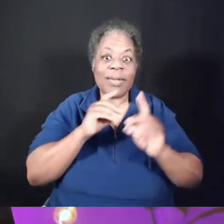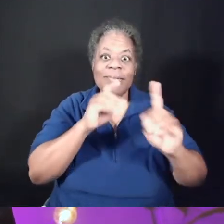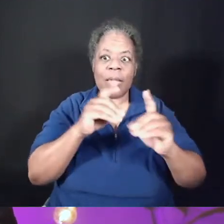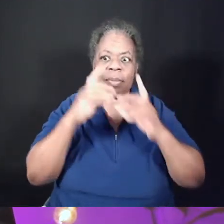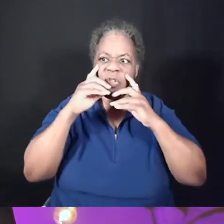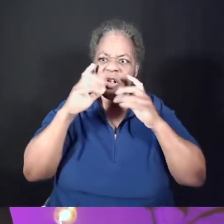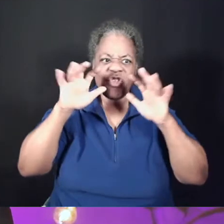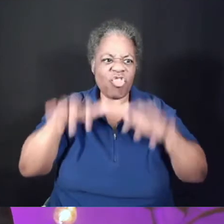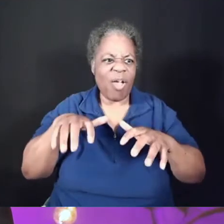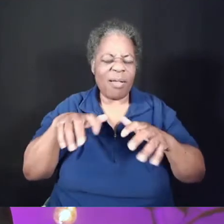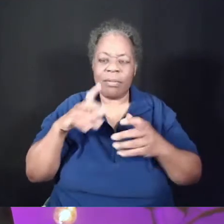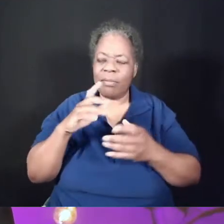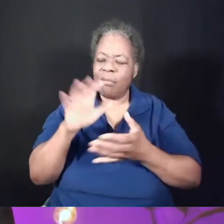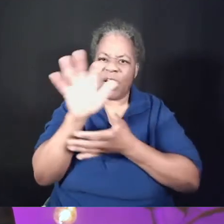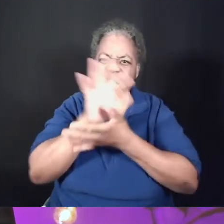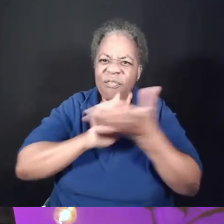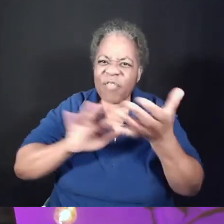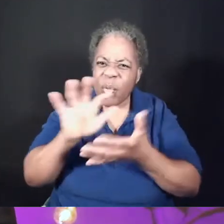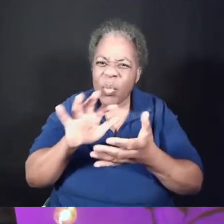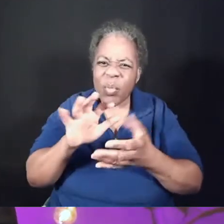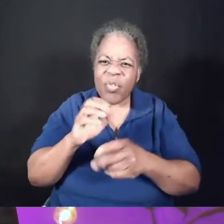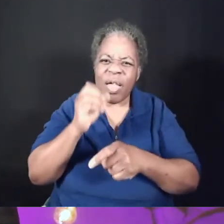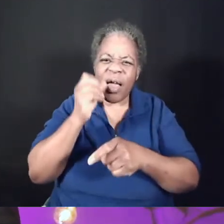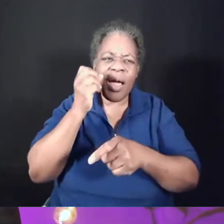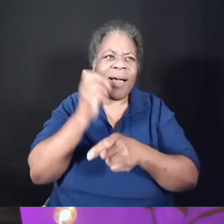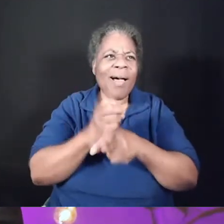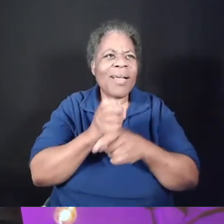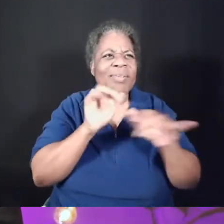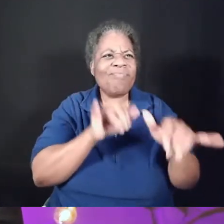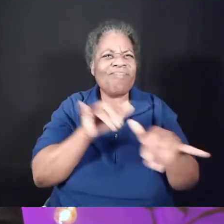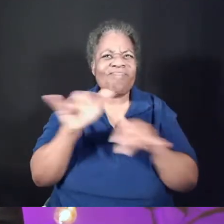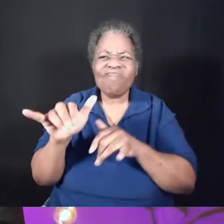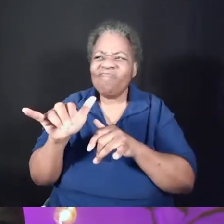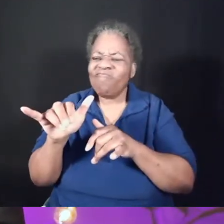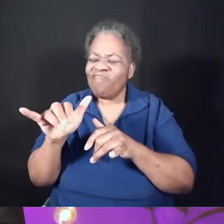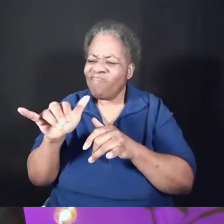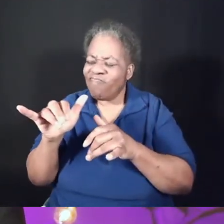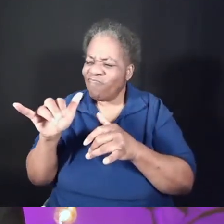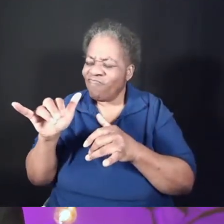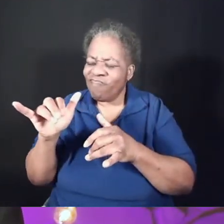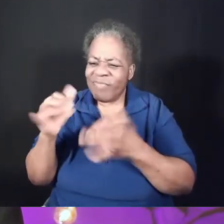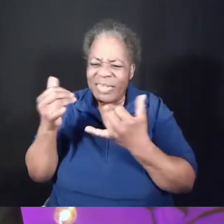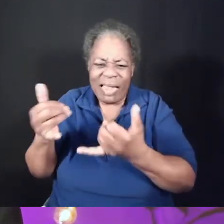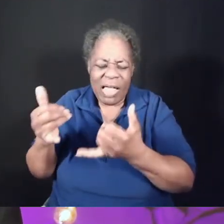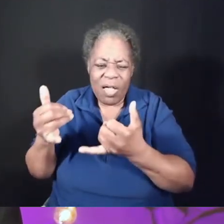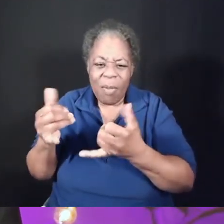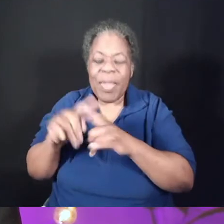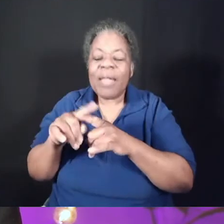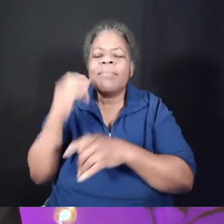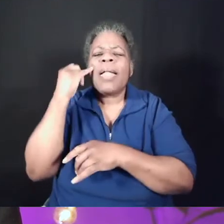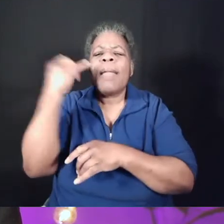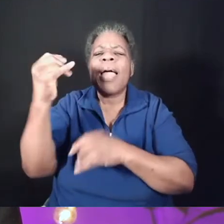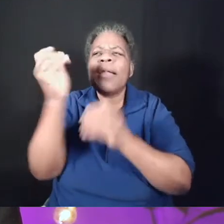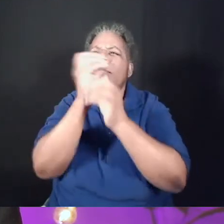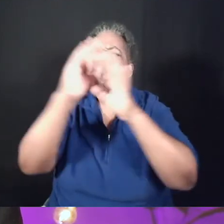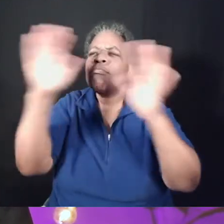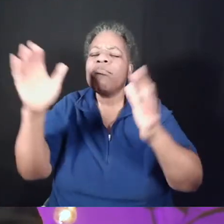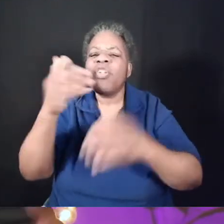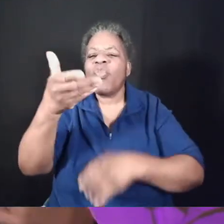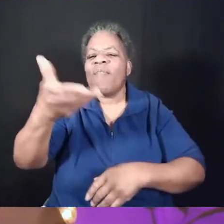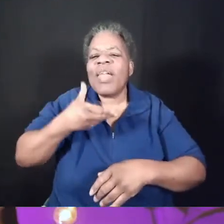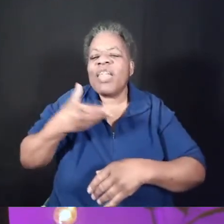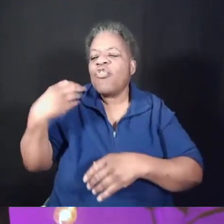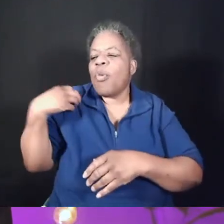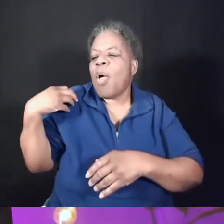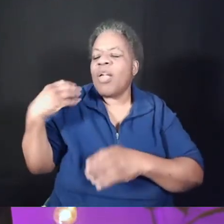You know, it's hard to come up with a modern parallel. But, you know, imagine you invited your boss or your teacher over for dinner,